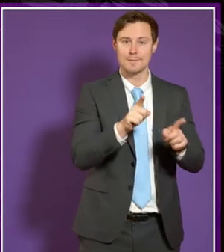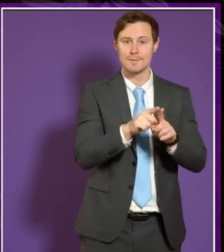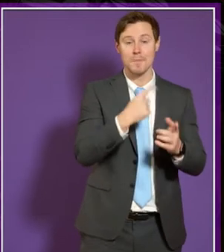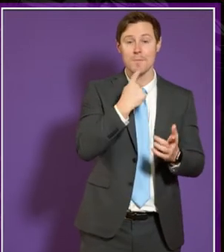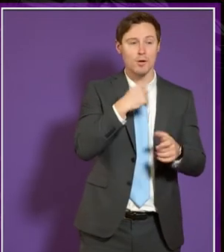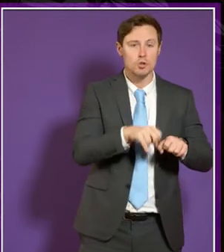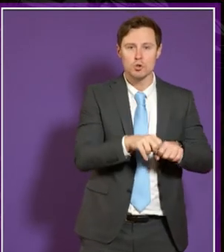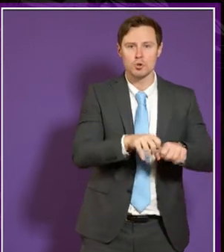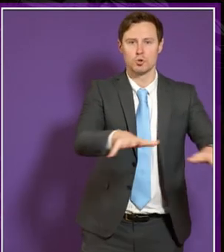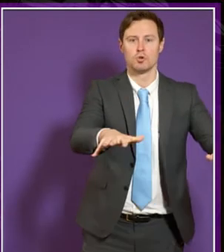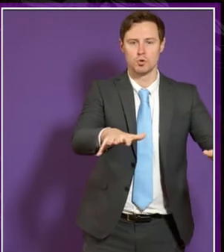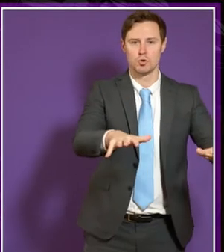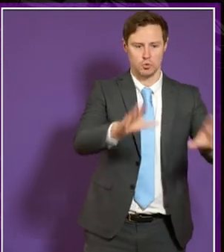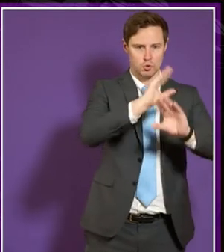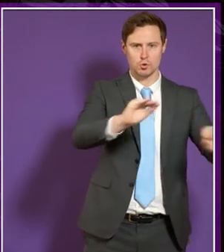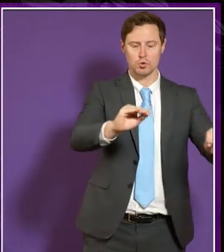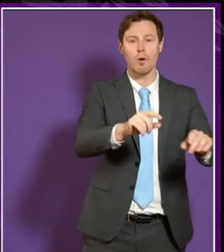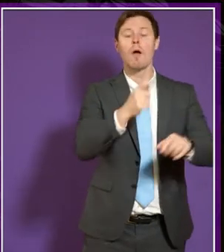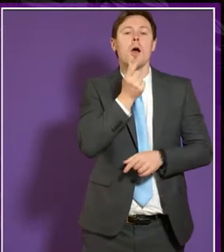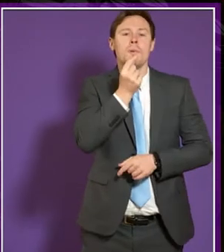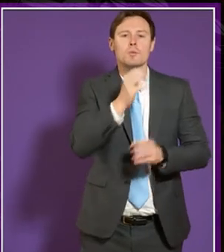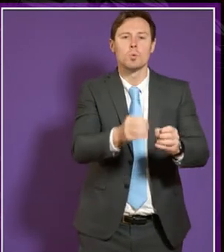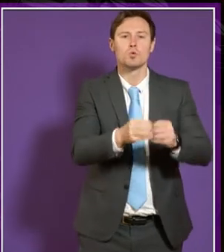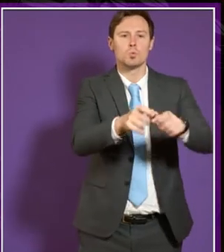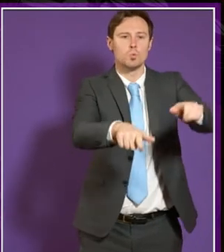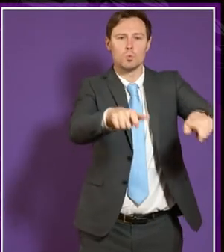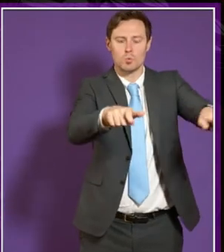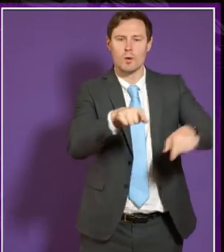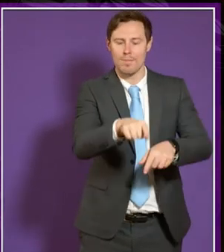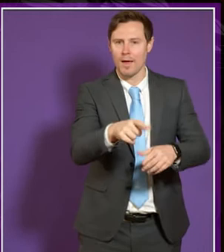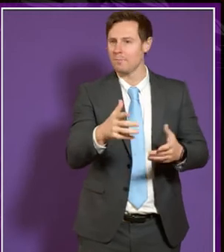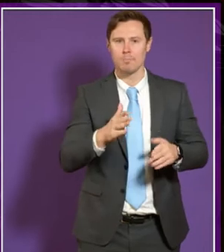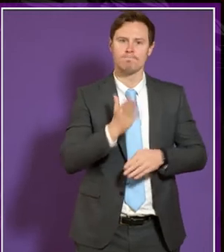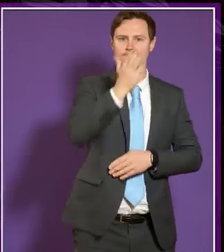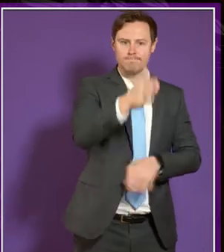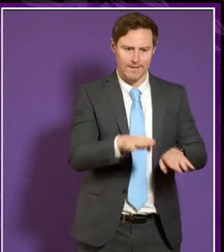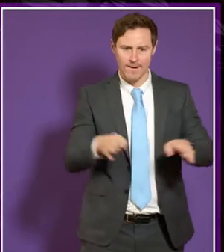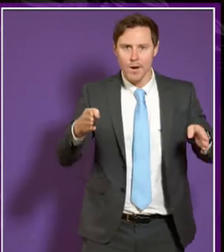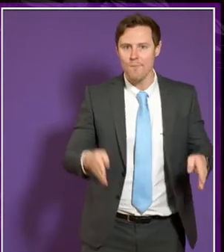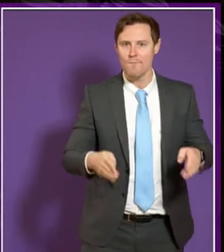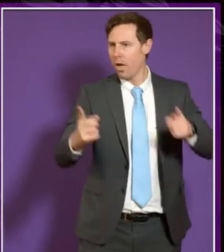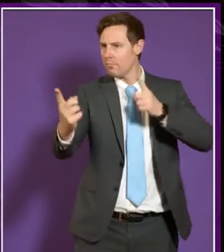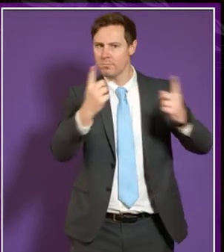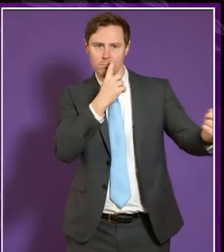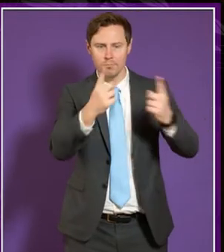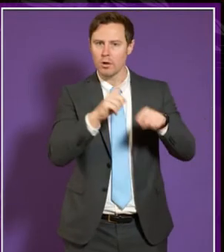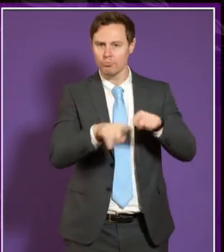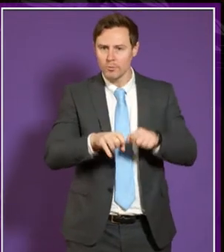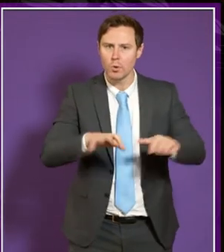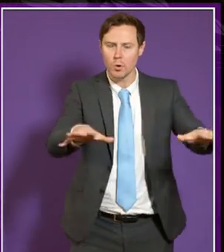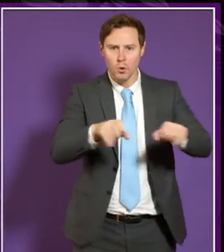applicants at recruitment fairs and to try and enhance that and